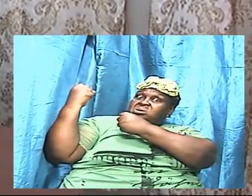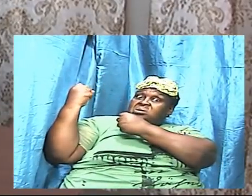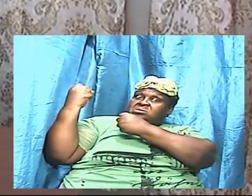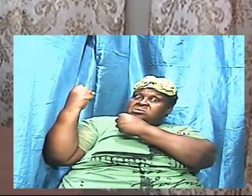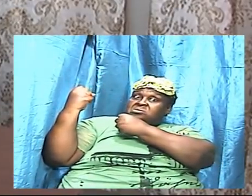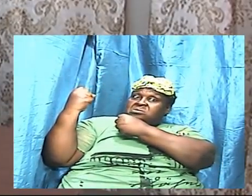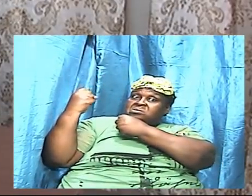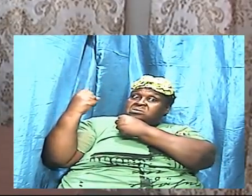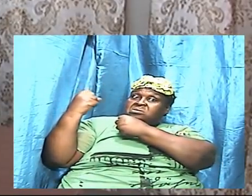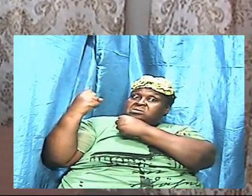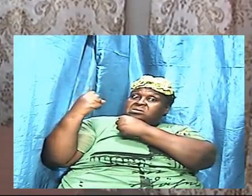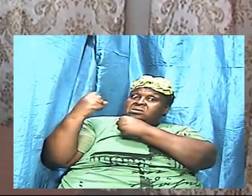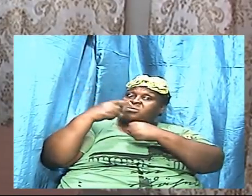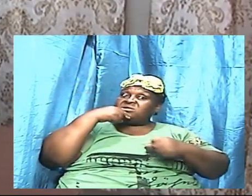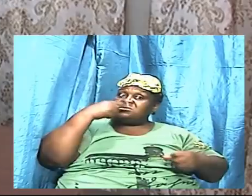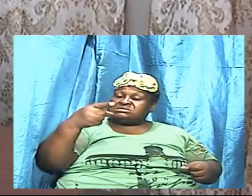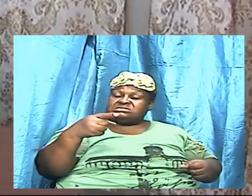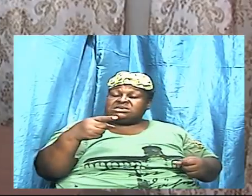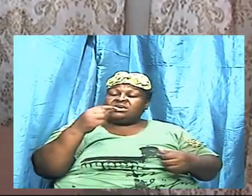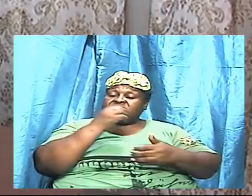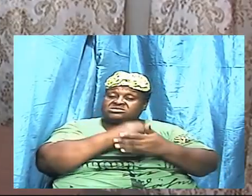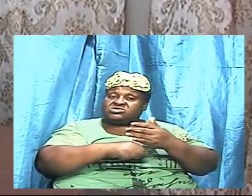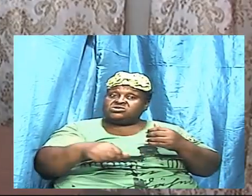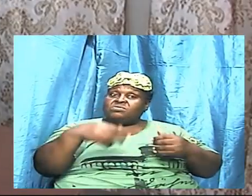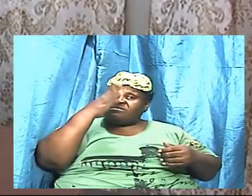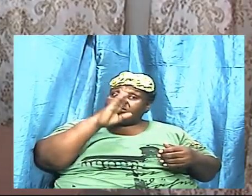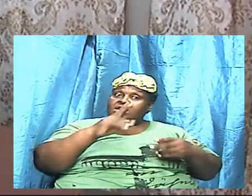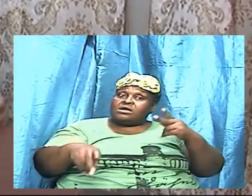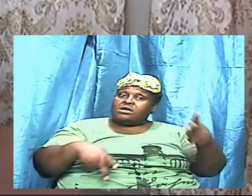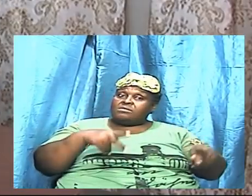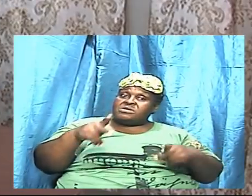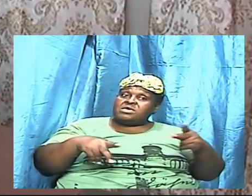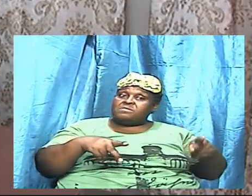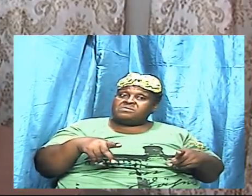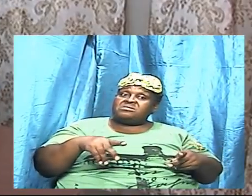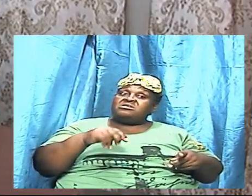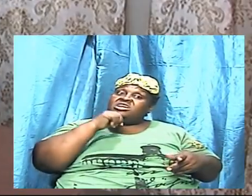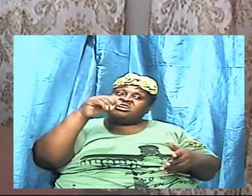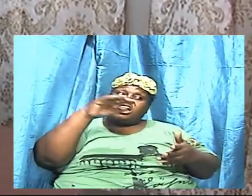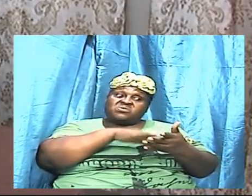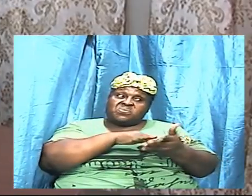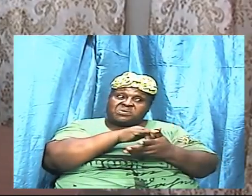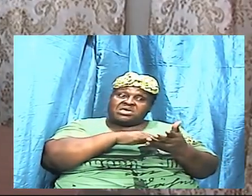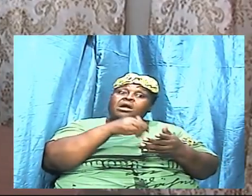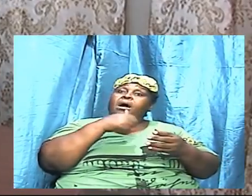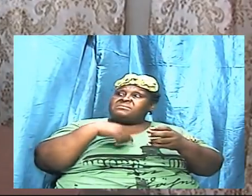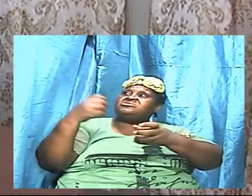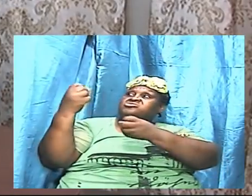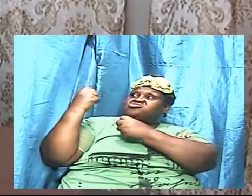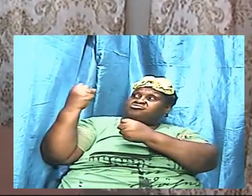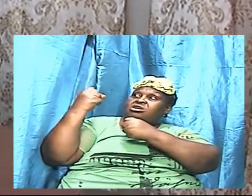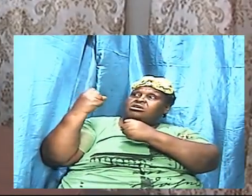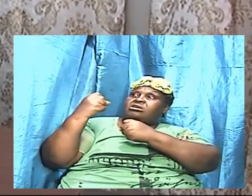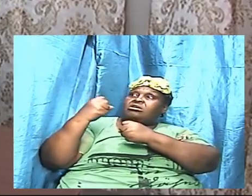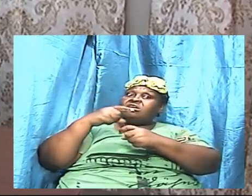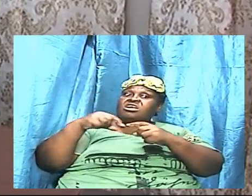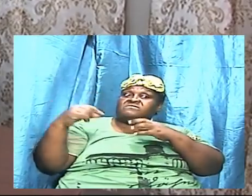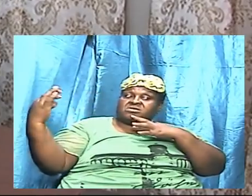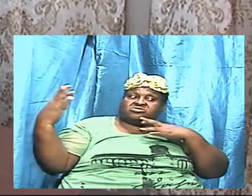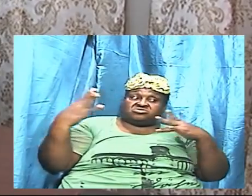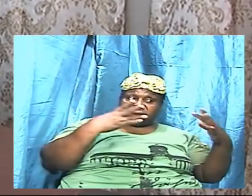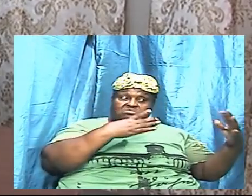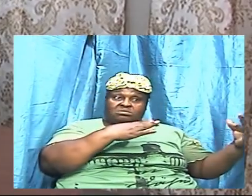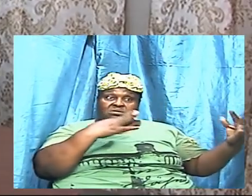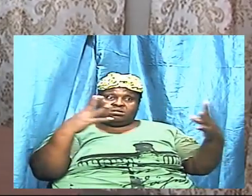challenge some of God's people to say I am not weak but I am strong and even if you're struggling we need to get out of that struggle mode